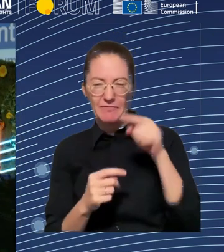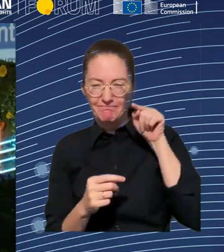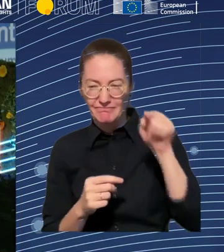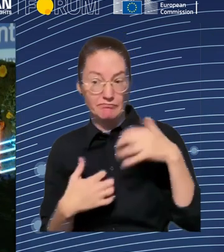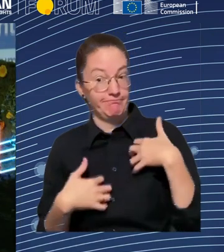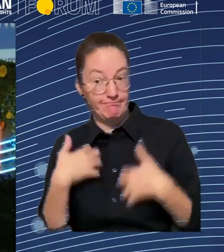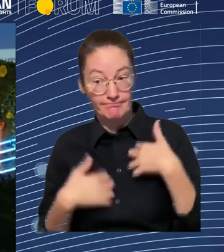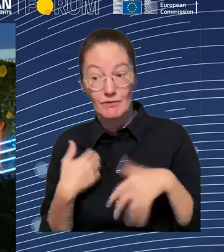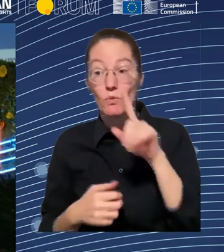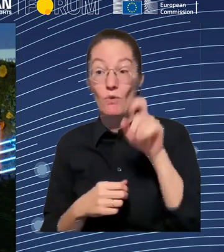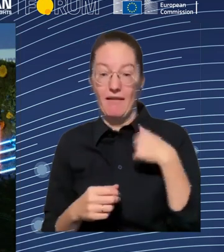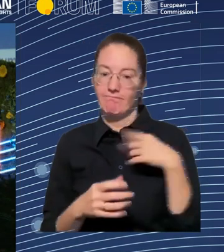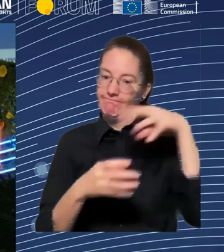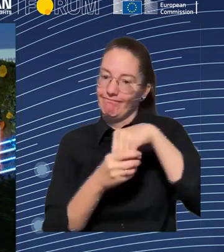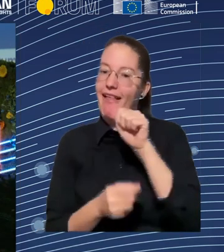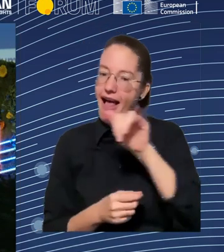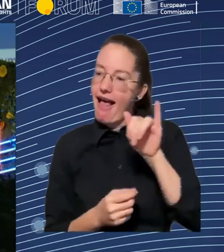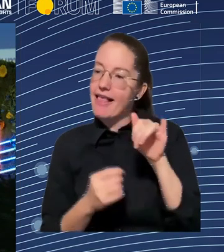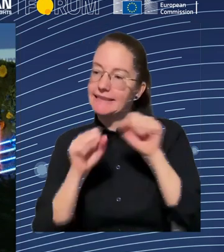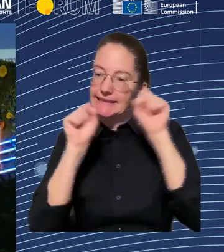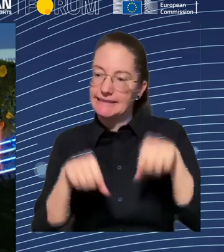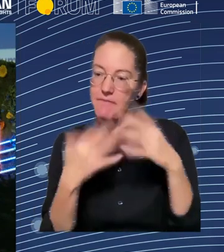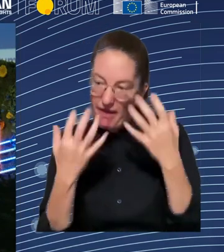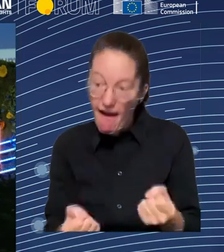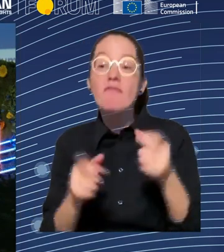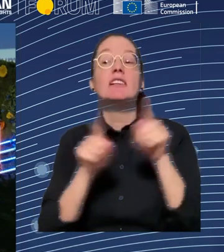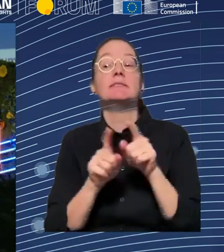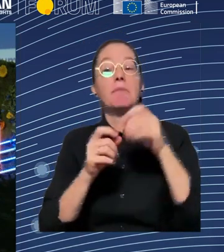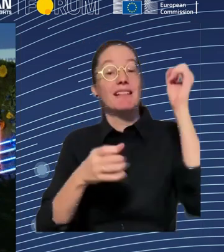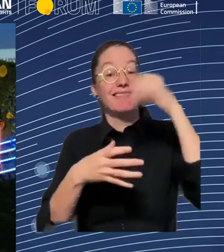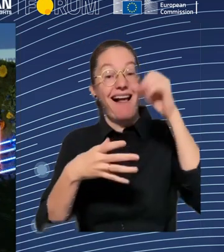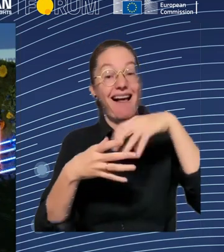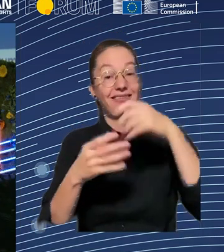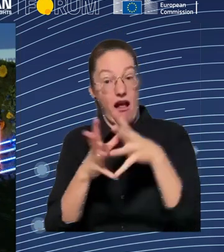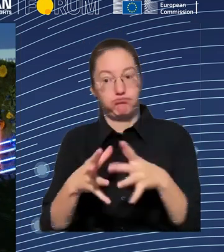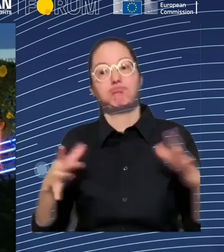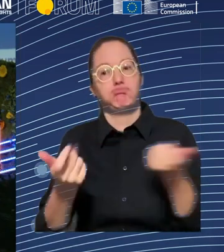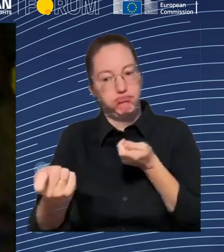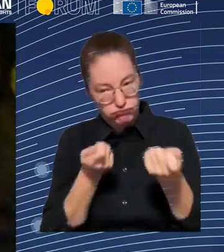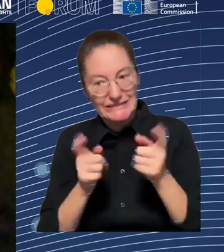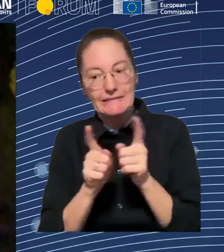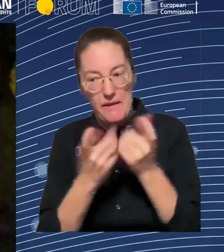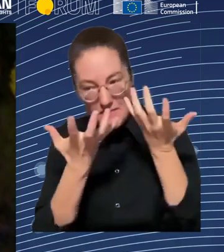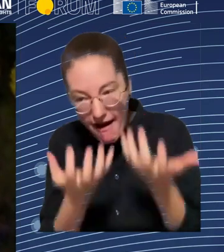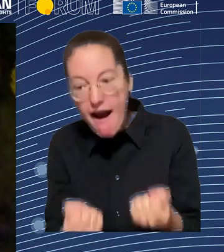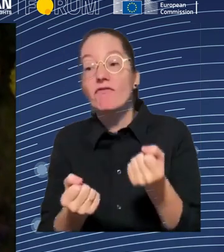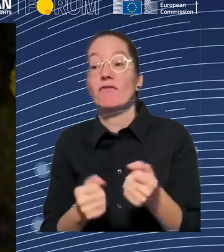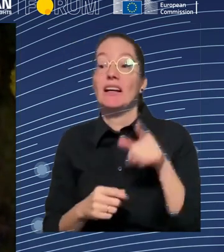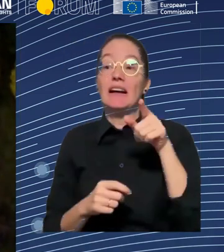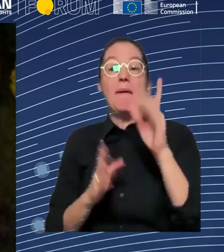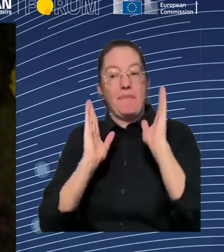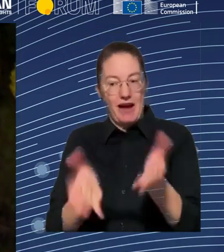perhaps? I'm happy to have a first go at this. And I think, actually, there's themes emerging amongst the questions and the panel as well. And